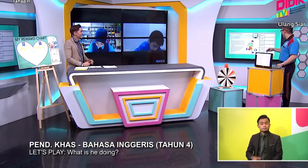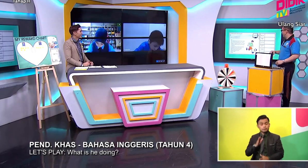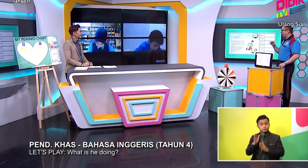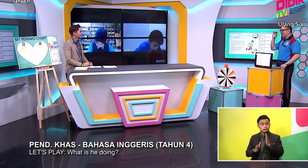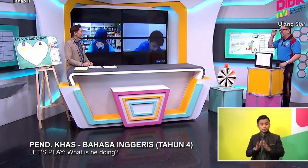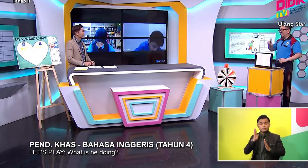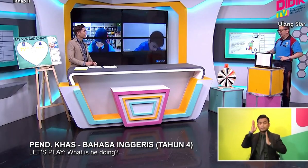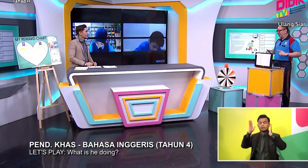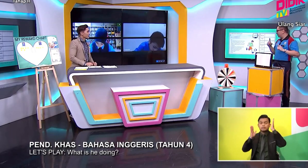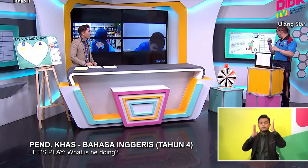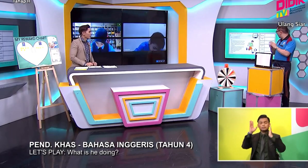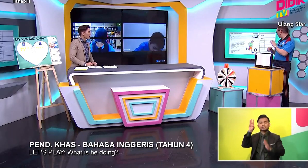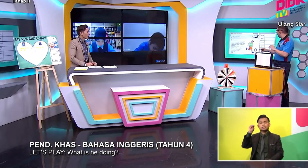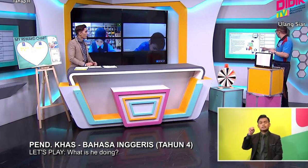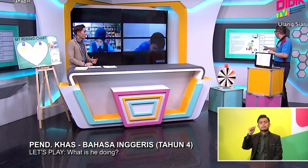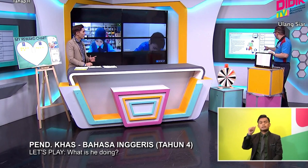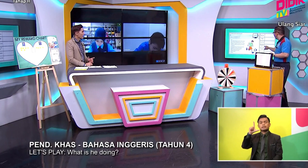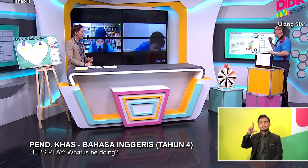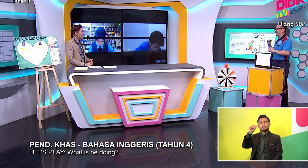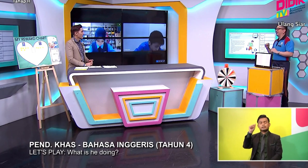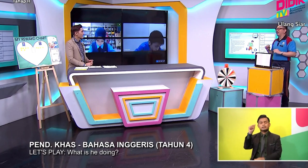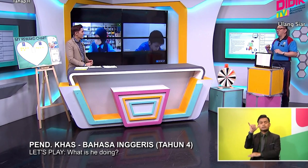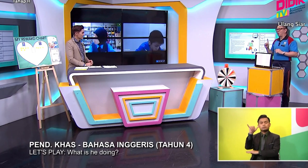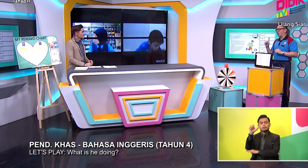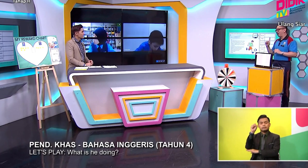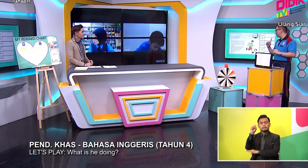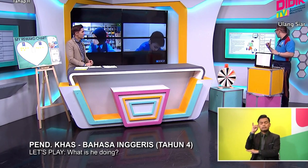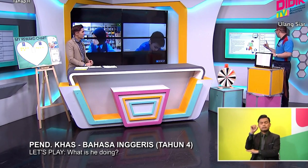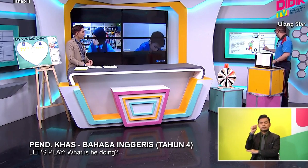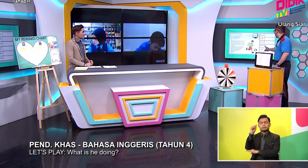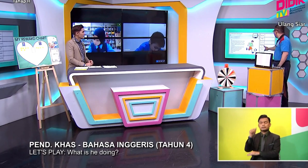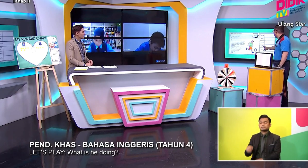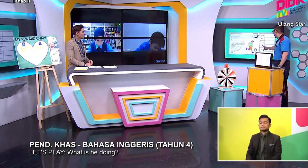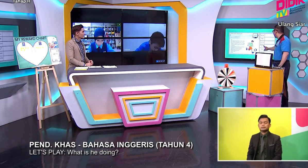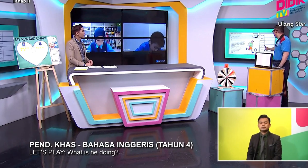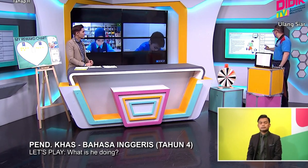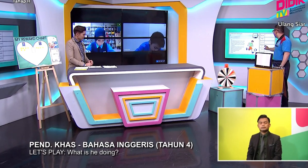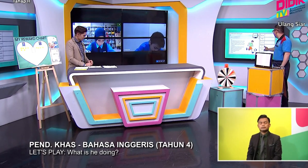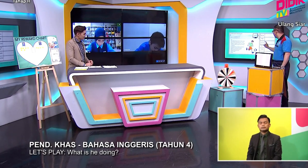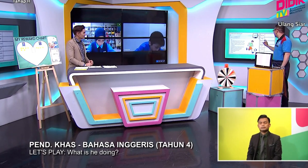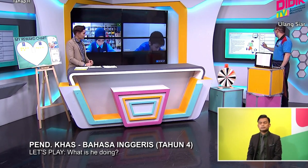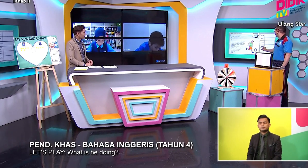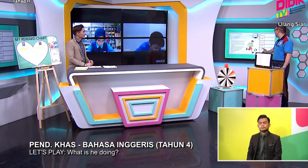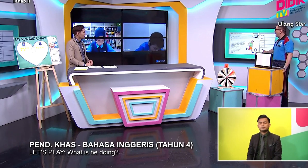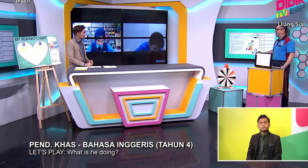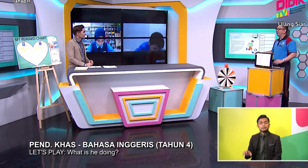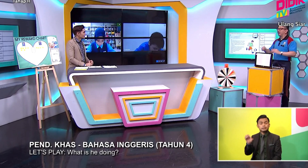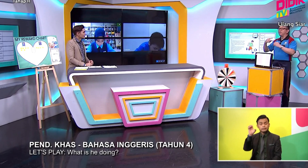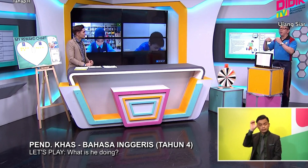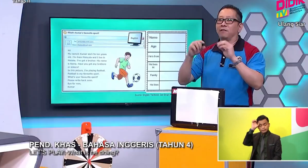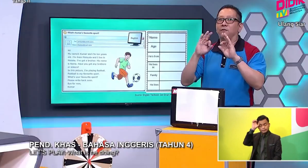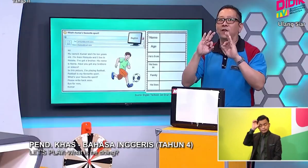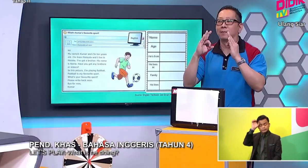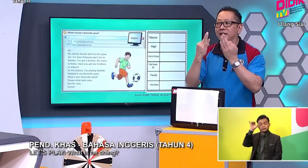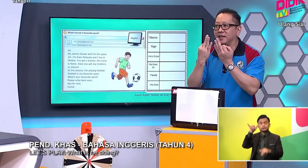Okay He Lives In Okay Where What Where Where Does He Lives And Then